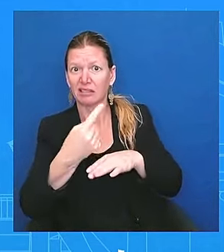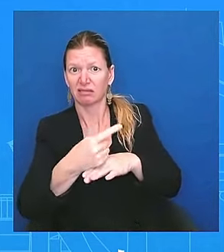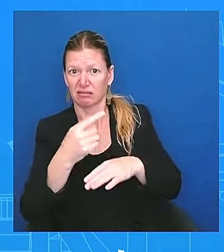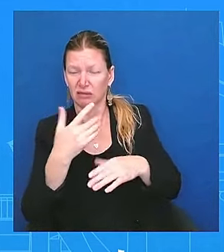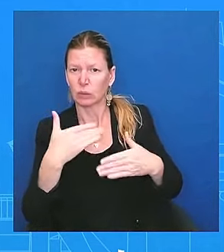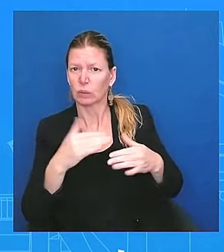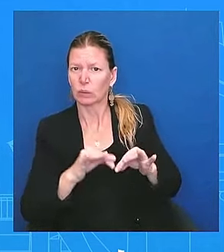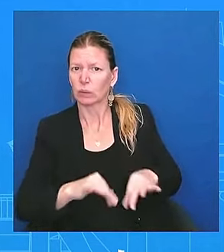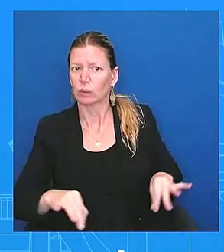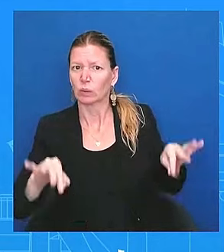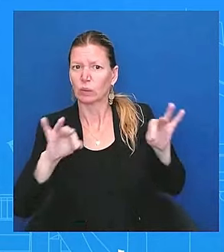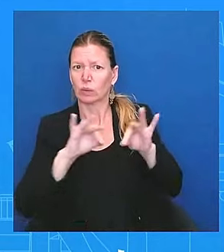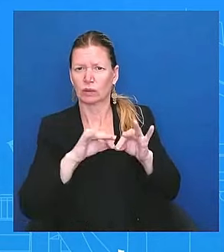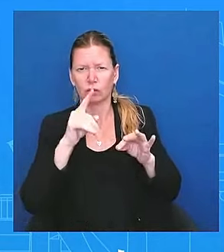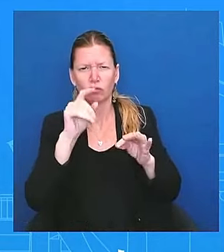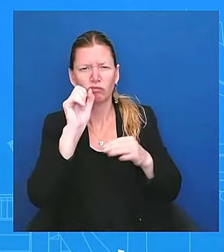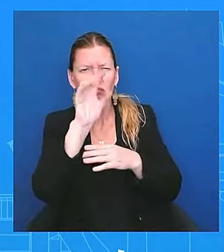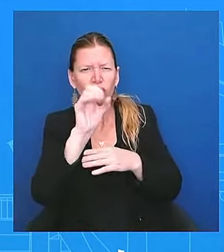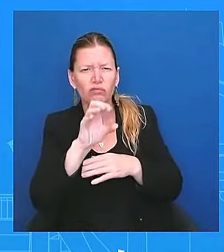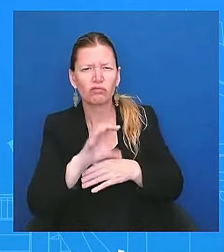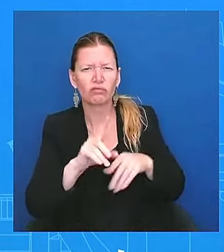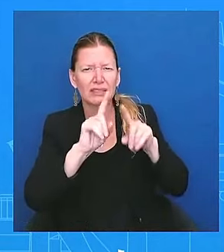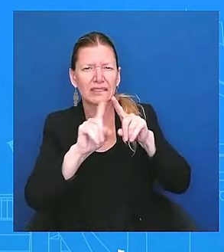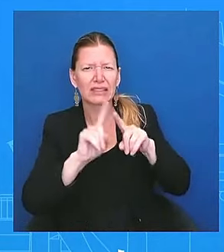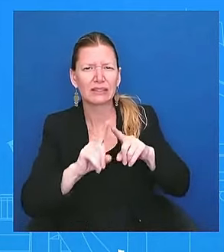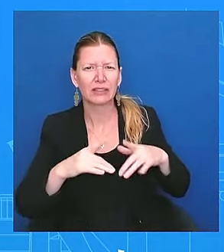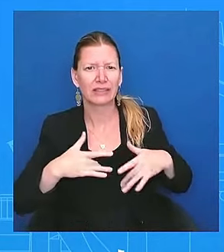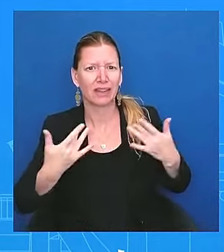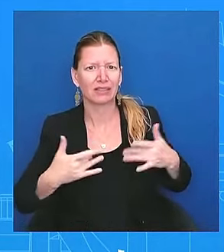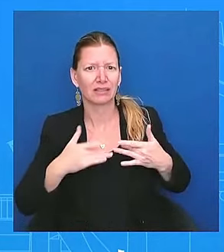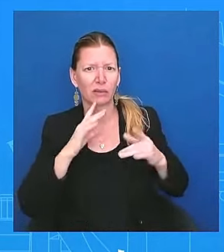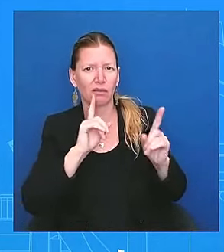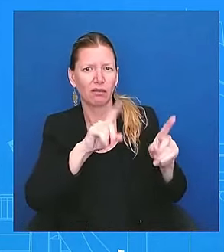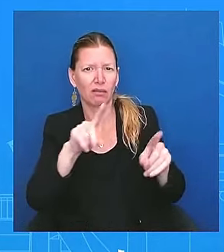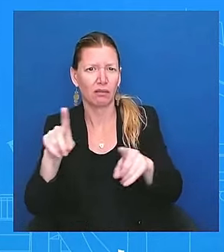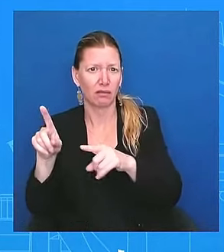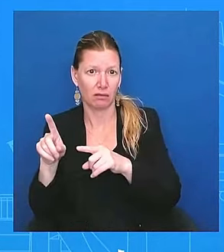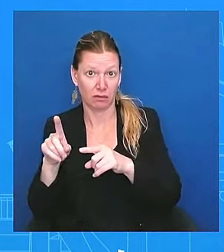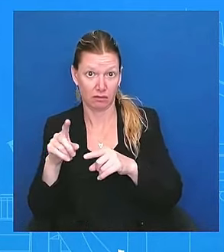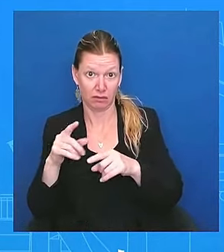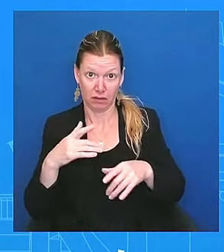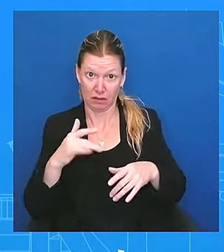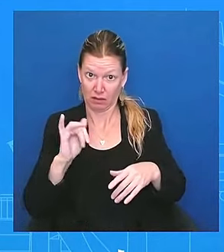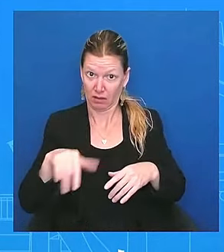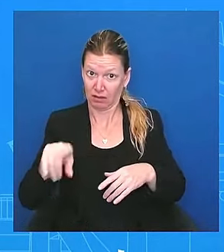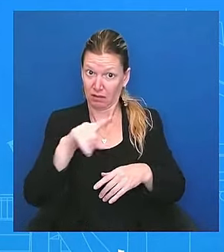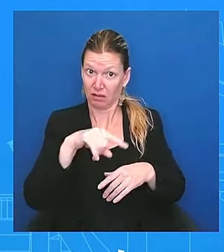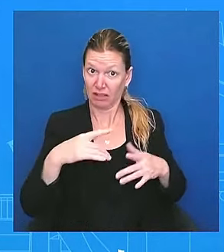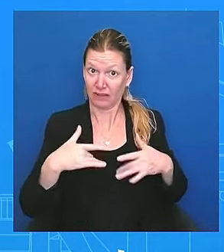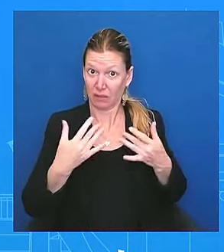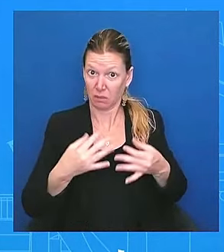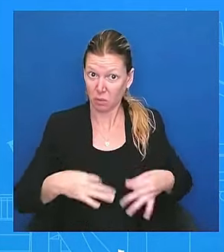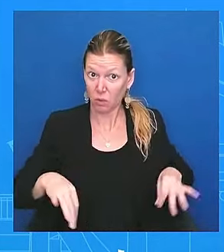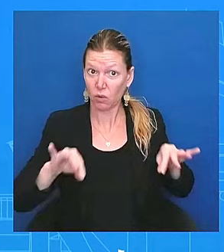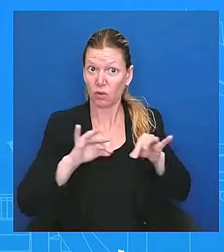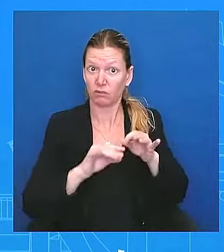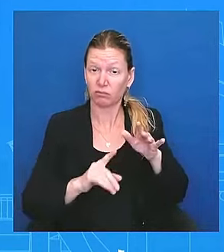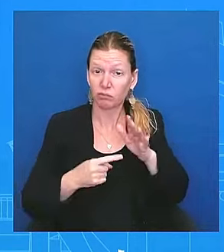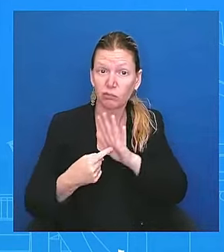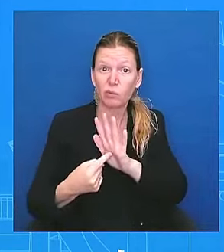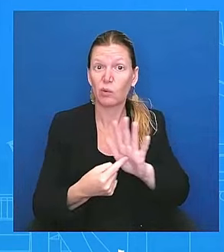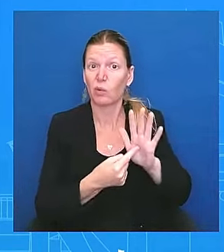events very important for him to show to the American people that he still has the ability to be the nominee? I would say that